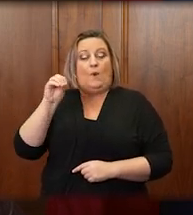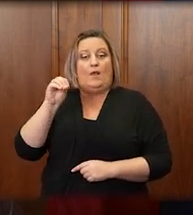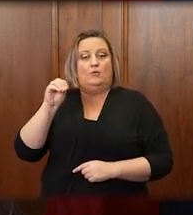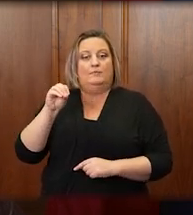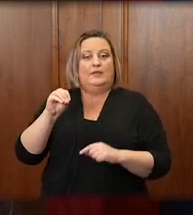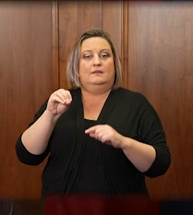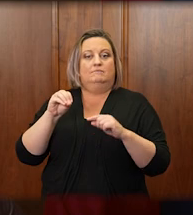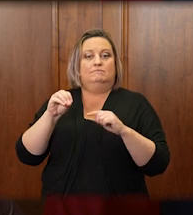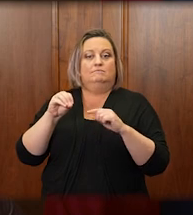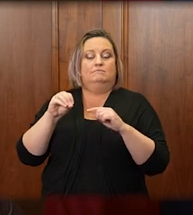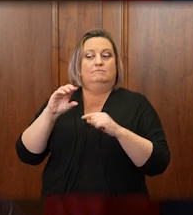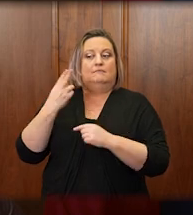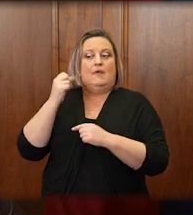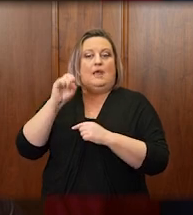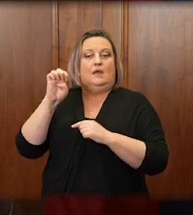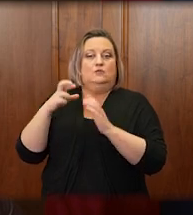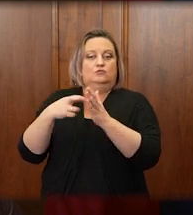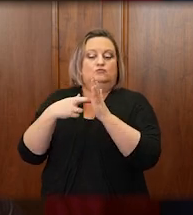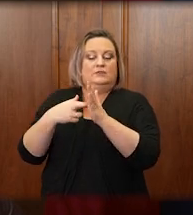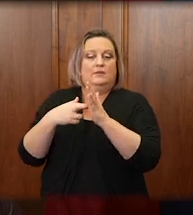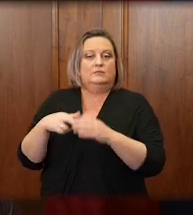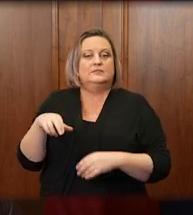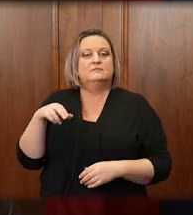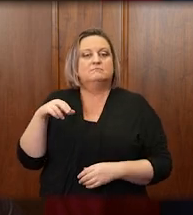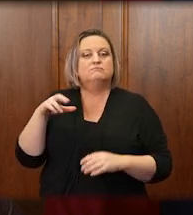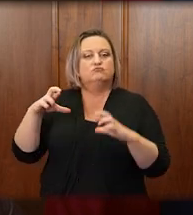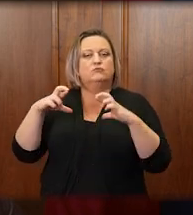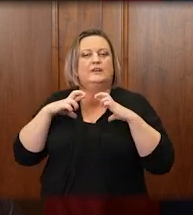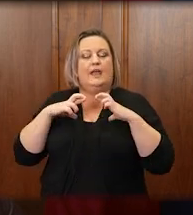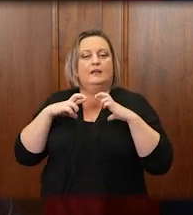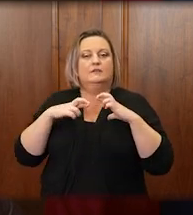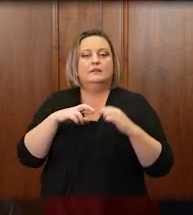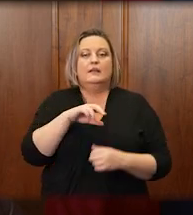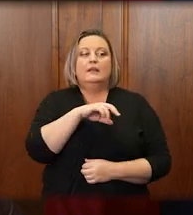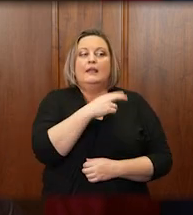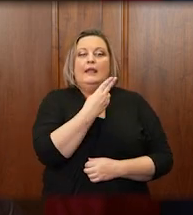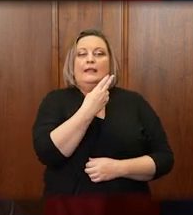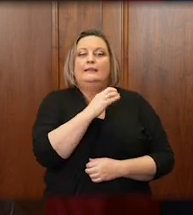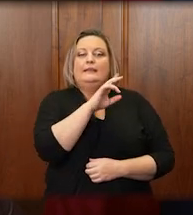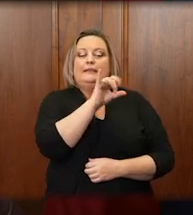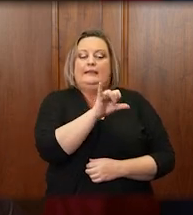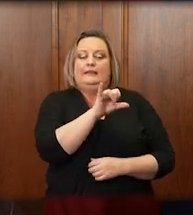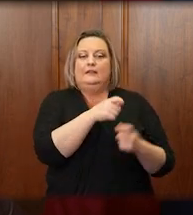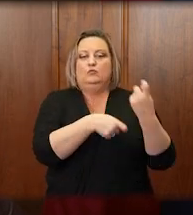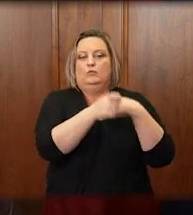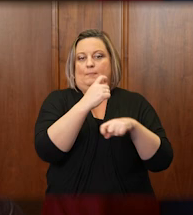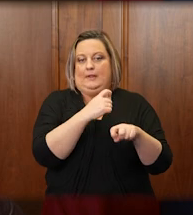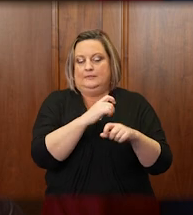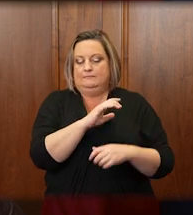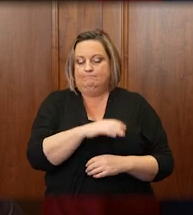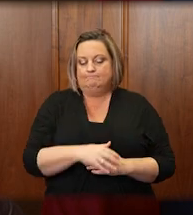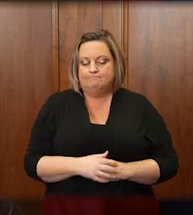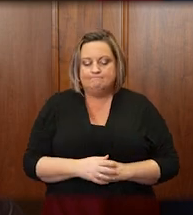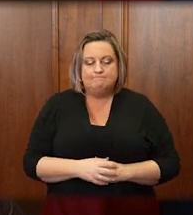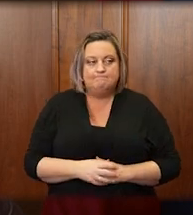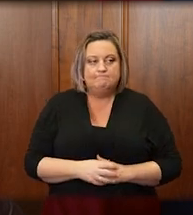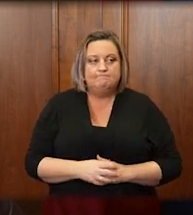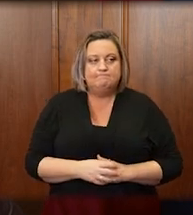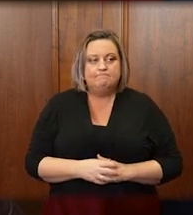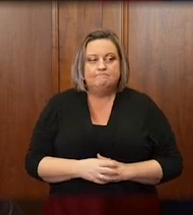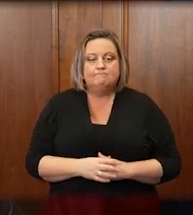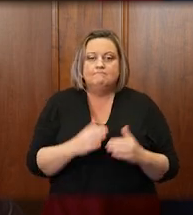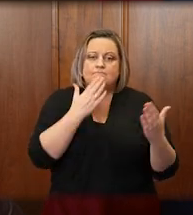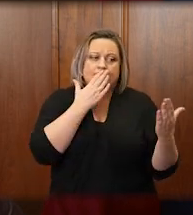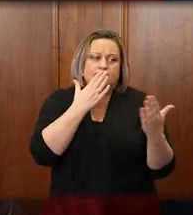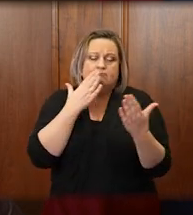Representatives, retired and was replaced by Judge Stuart Healy in December of 2020. We